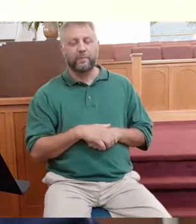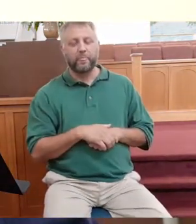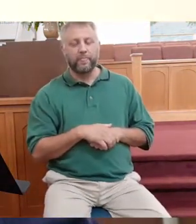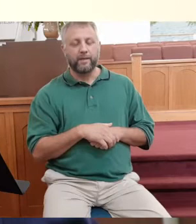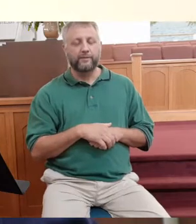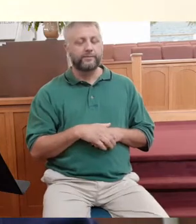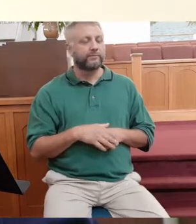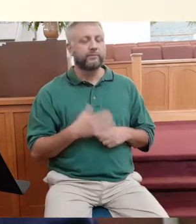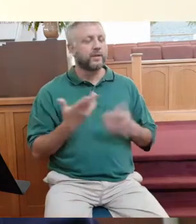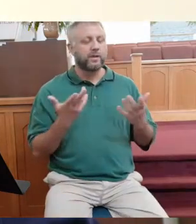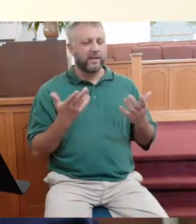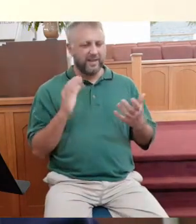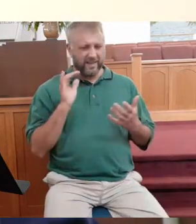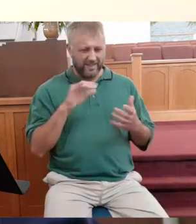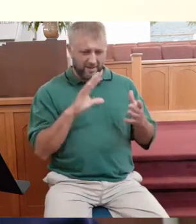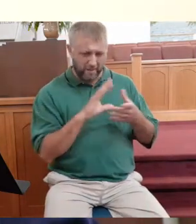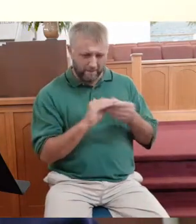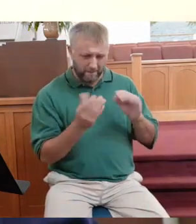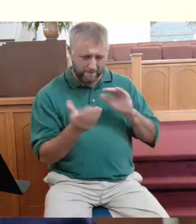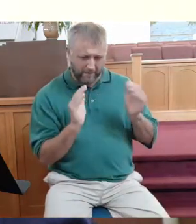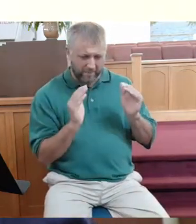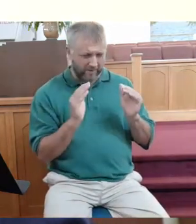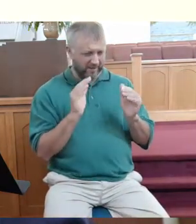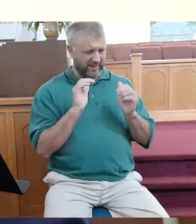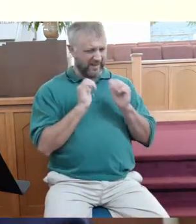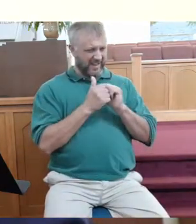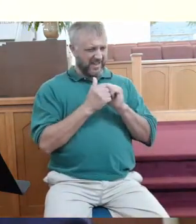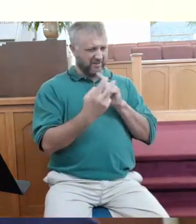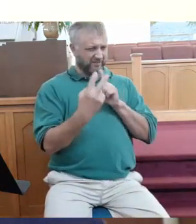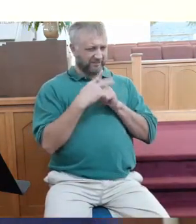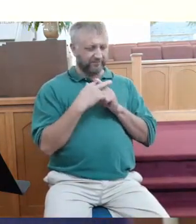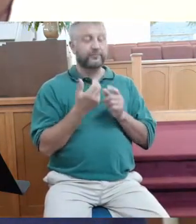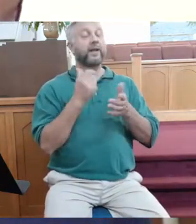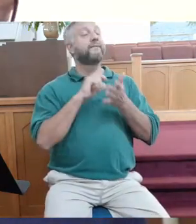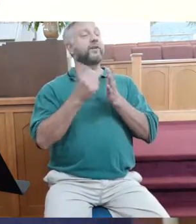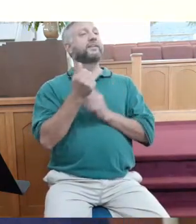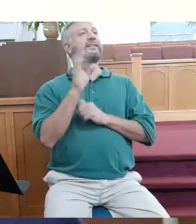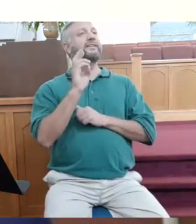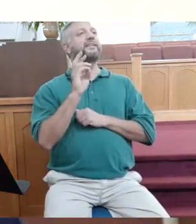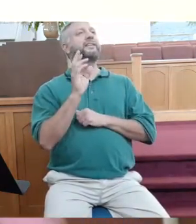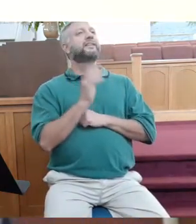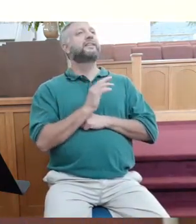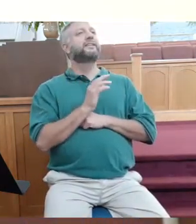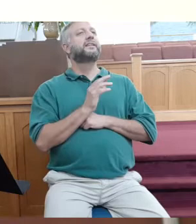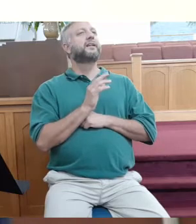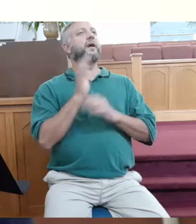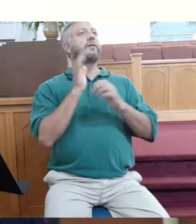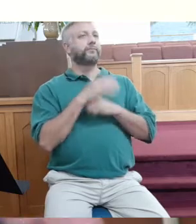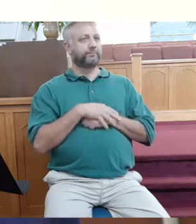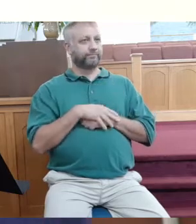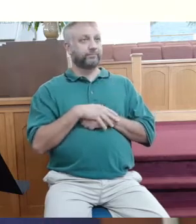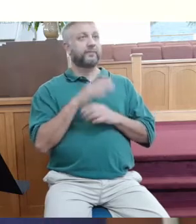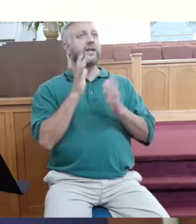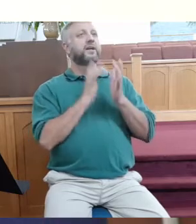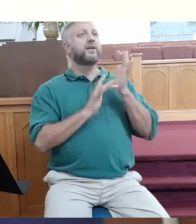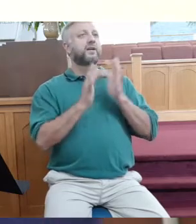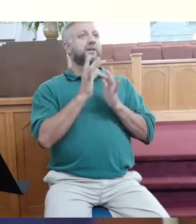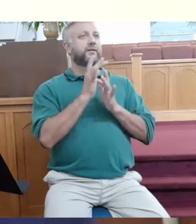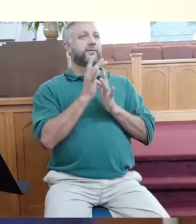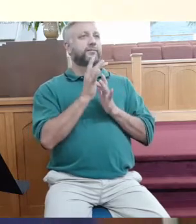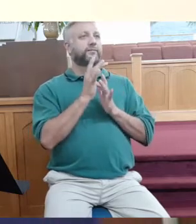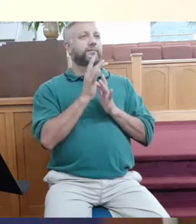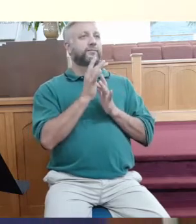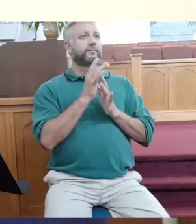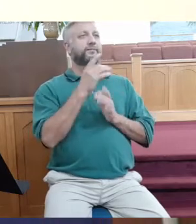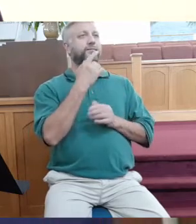What do we do with this parable? What in the world do we do with this parable? Look at verse 16. Jesus makes this statement that